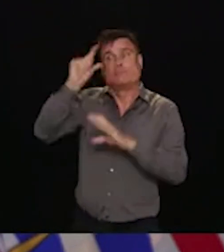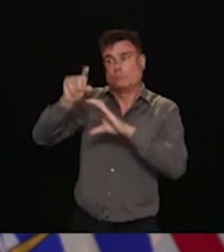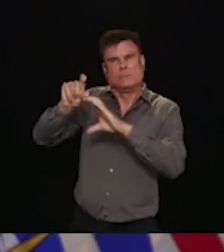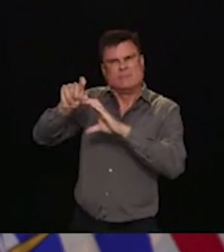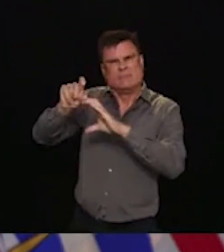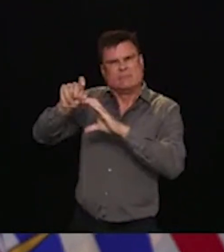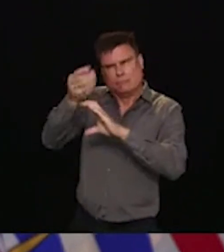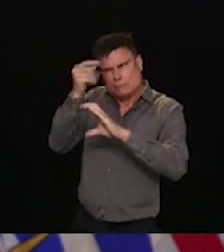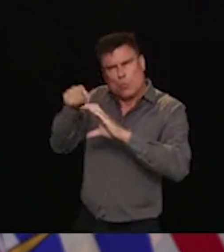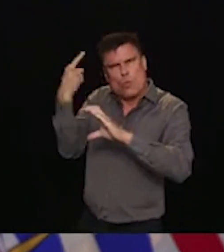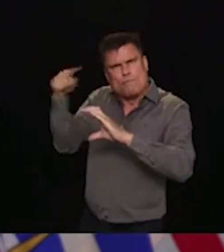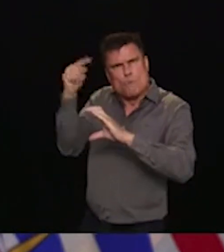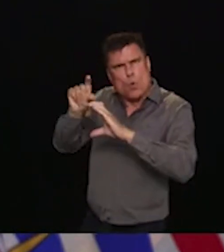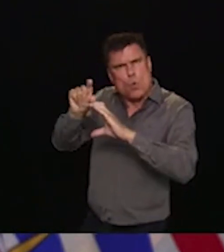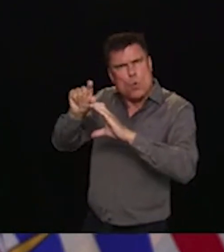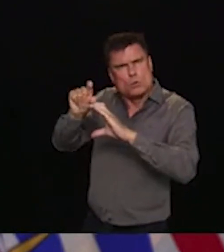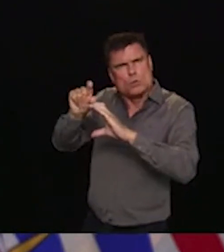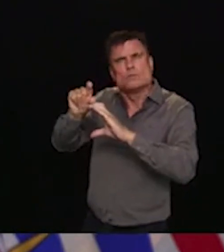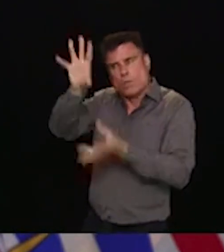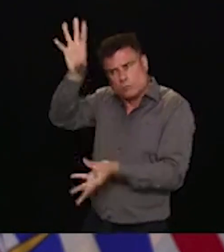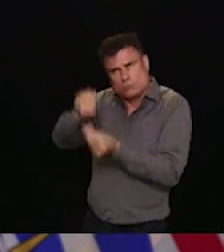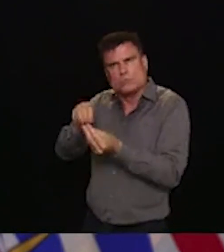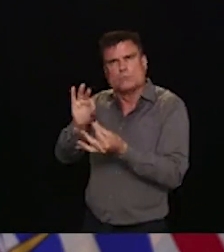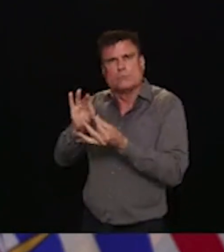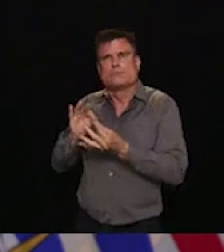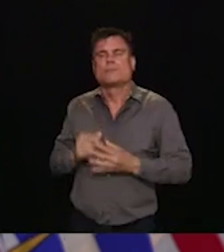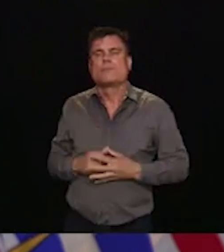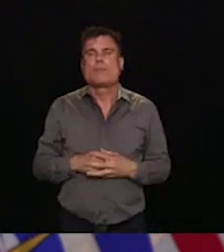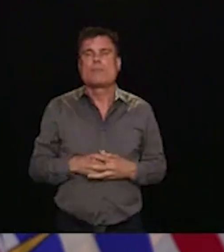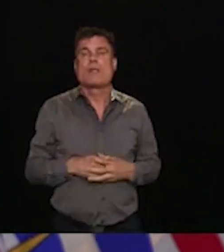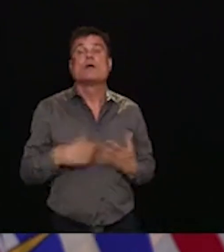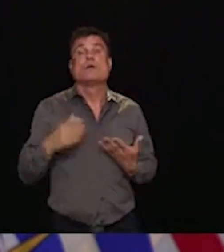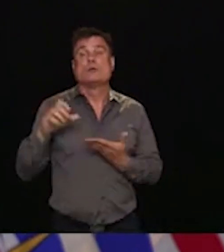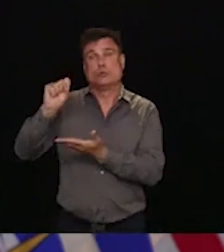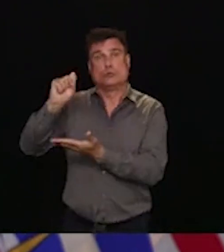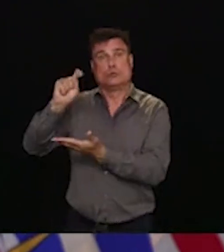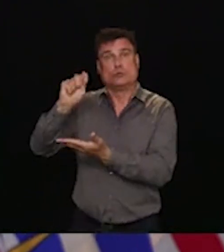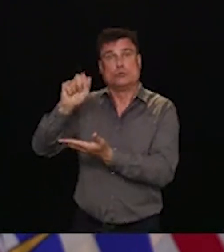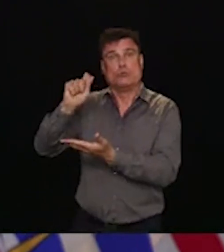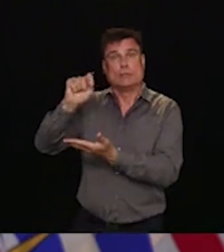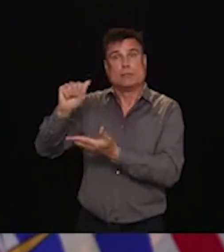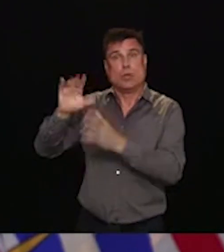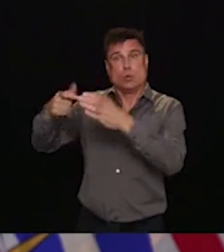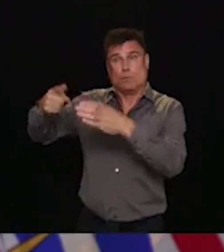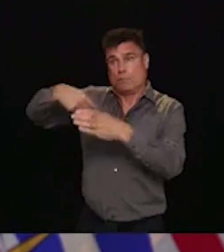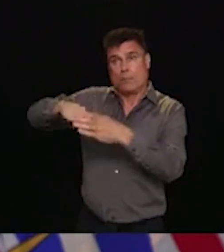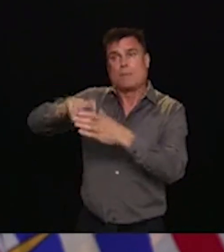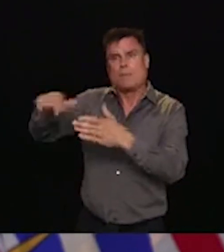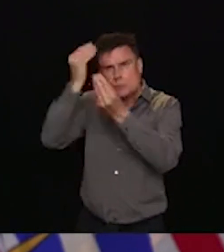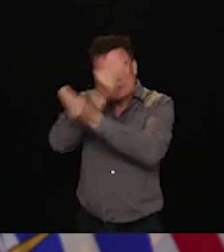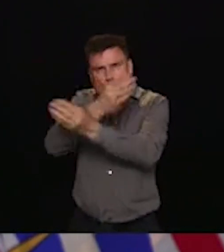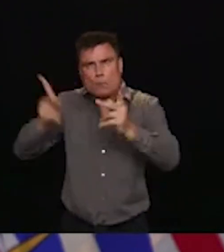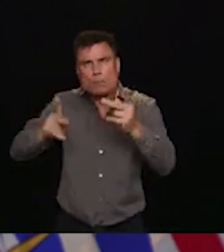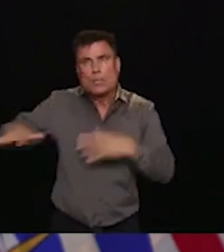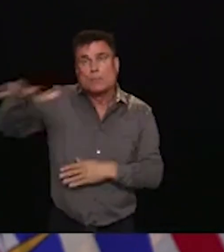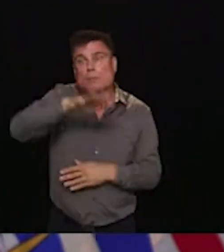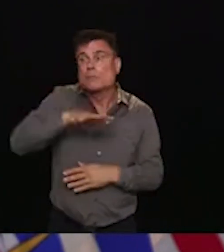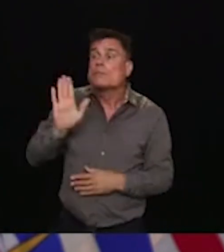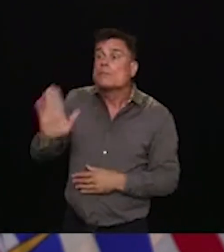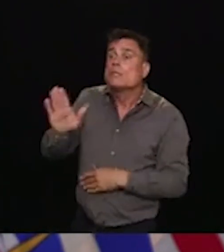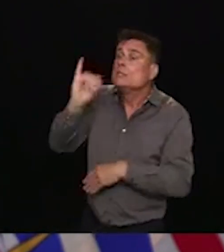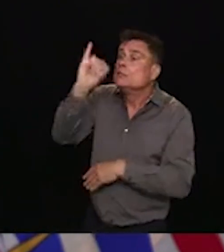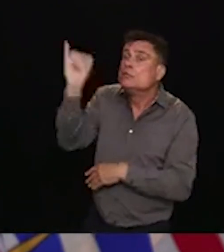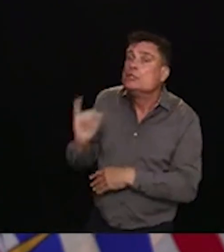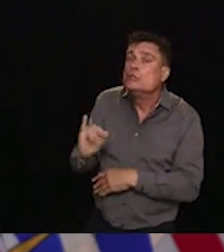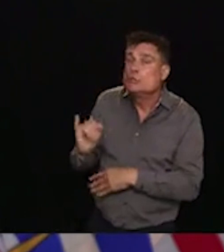they will require Strata corporations to inform people about any changes to insurance coverage in advance, such as increases in deductibles,